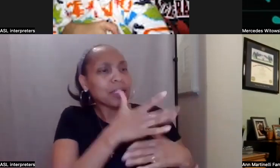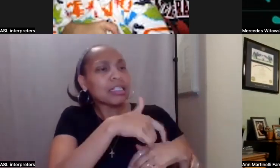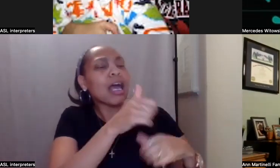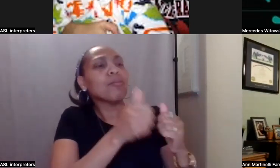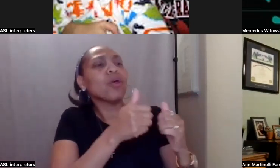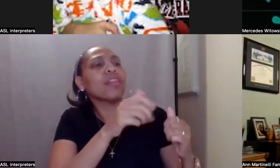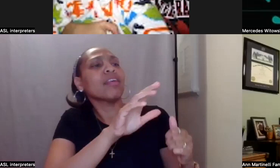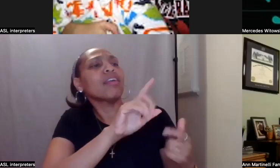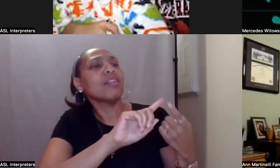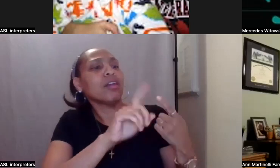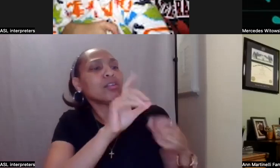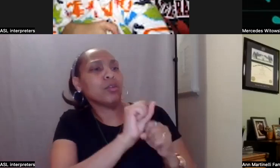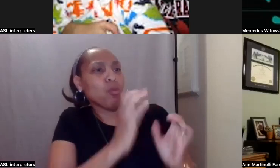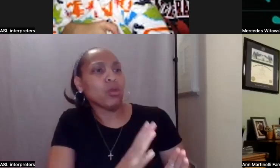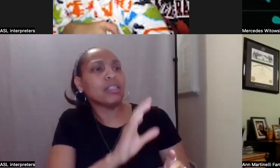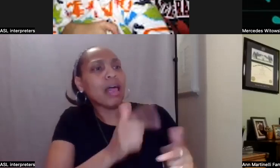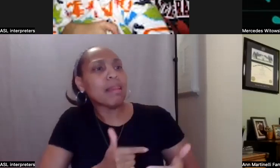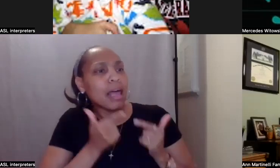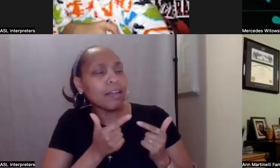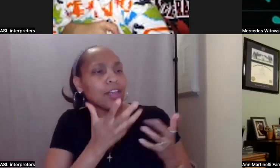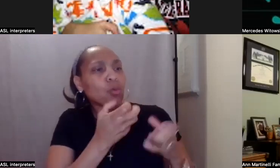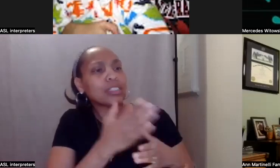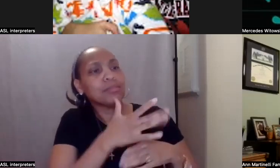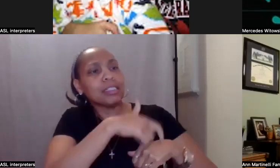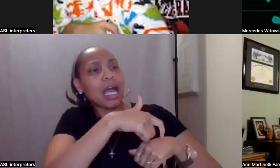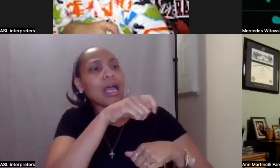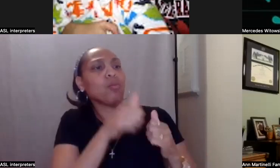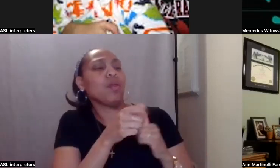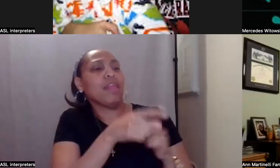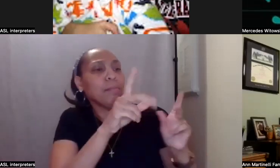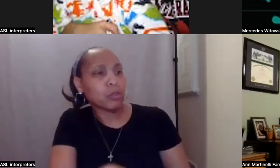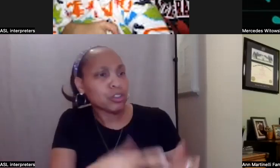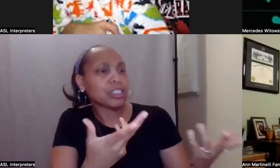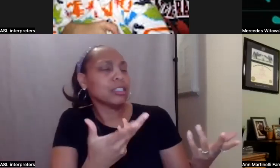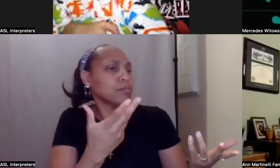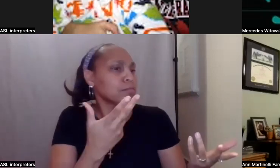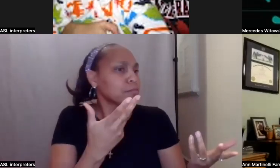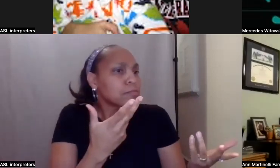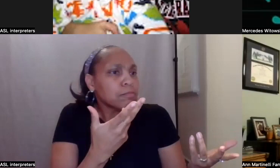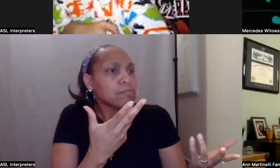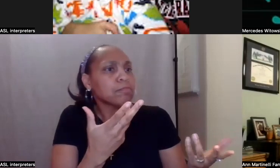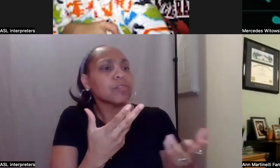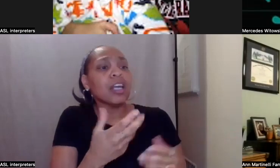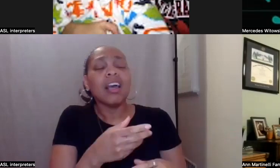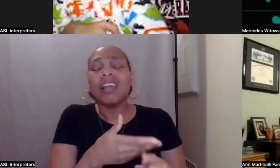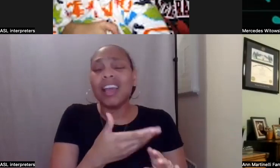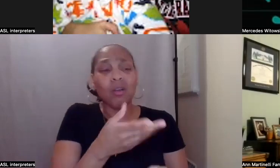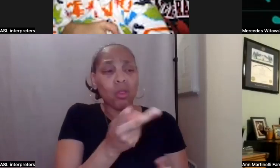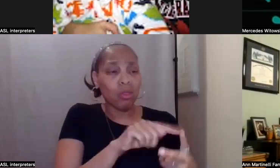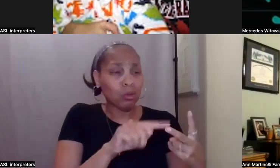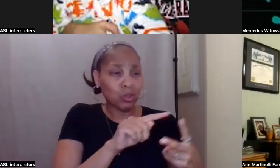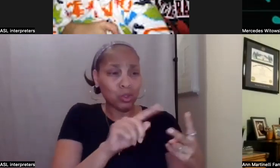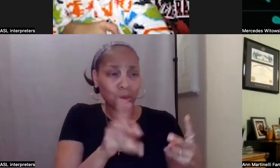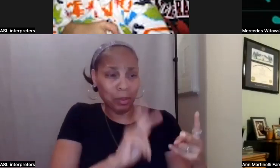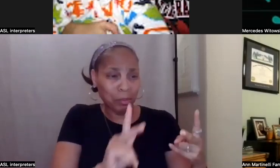type of things with those who support him. And while those two young men are no longer paid to support Joe, they're still in his life.